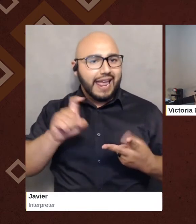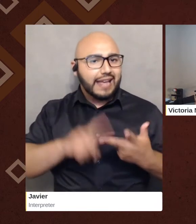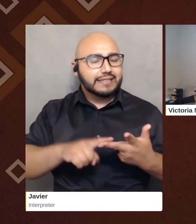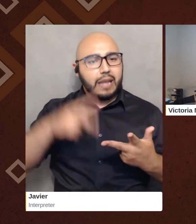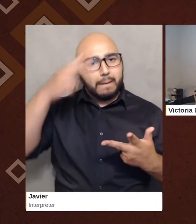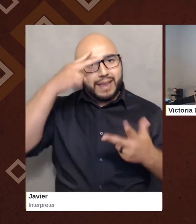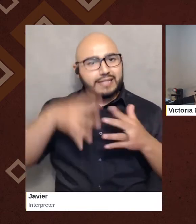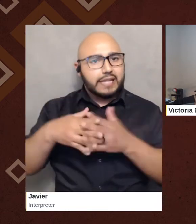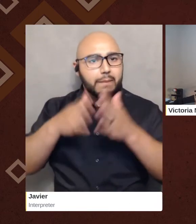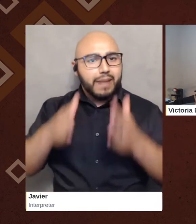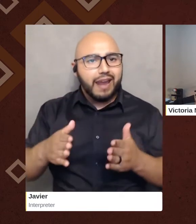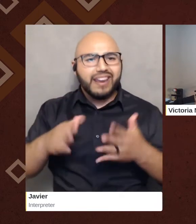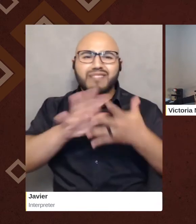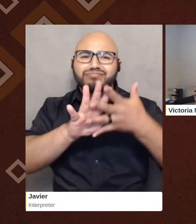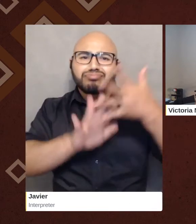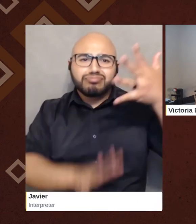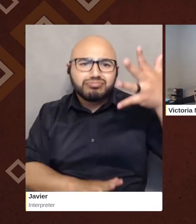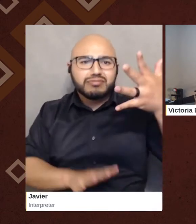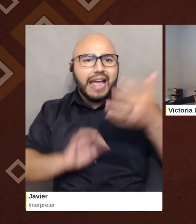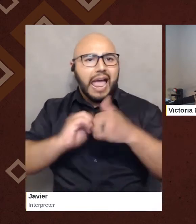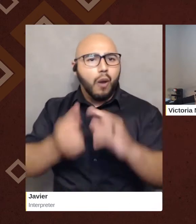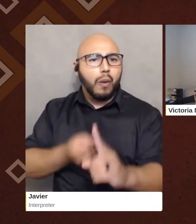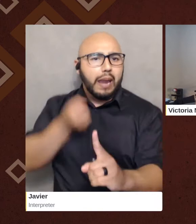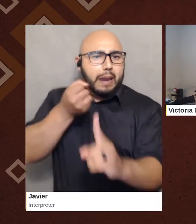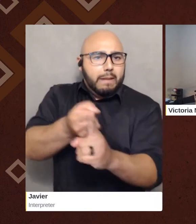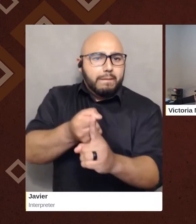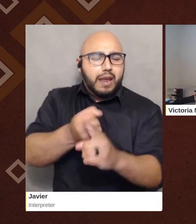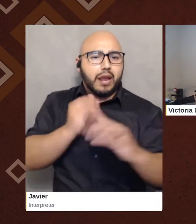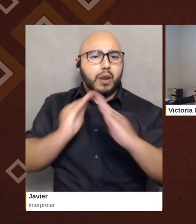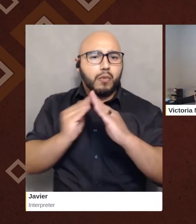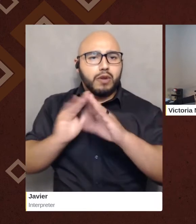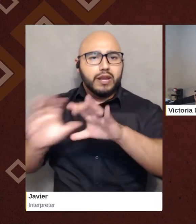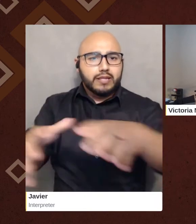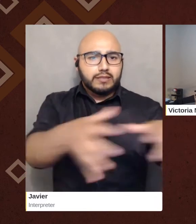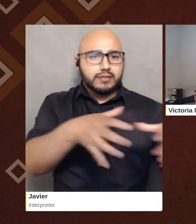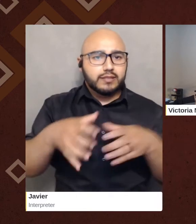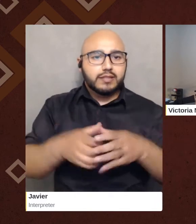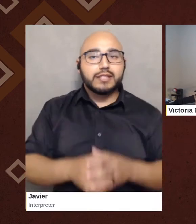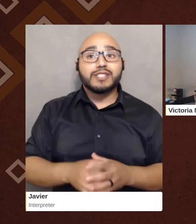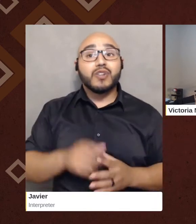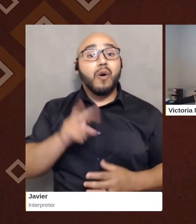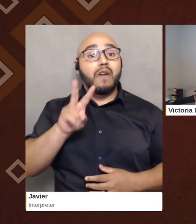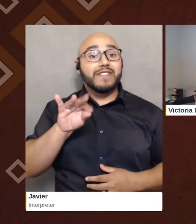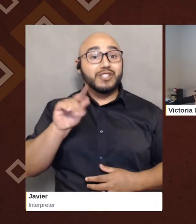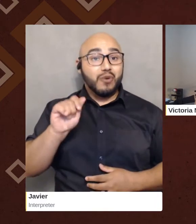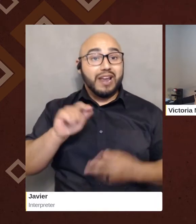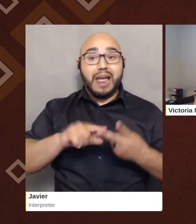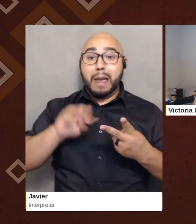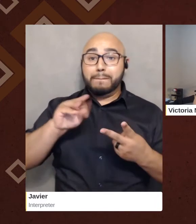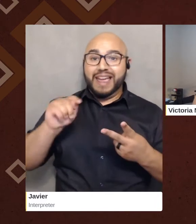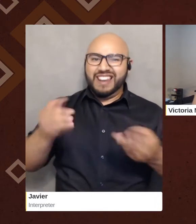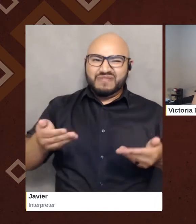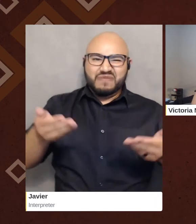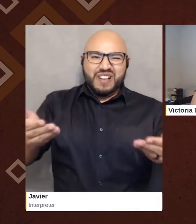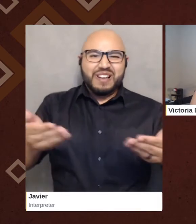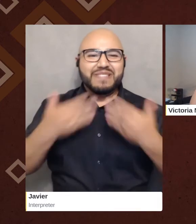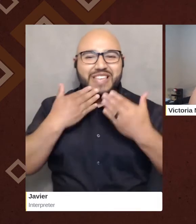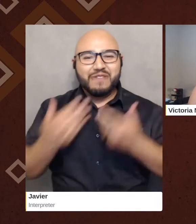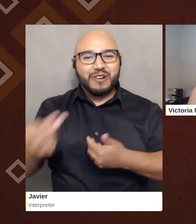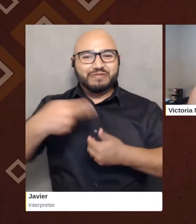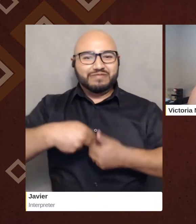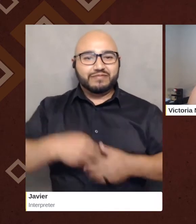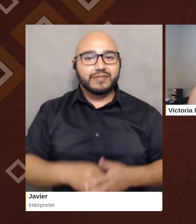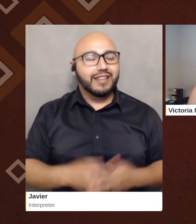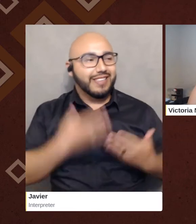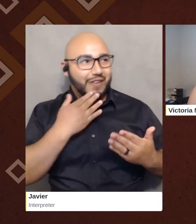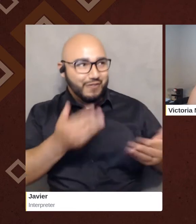current issues impacting these communities. Victoria and Matt, welcome. Thank you for being here. Thank you so much